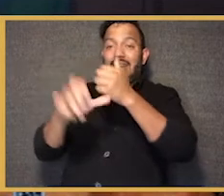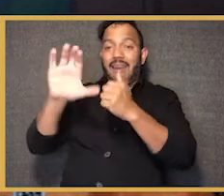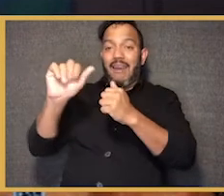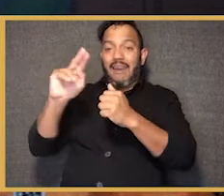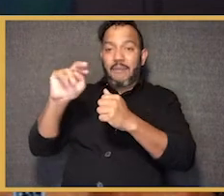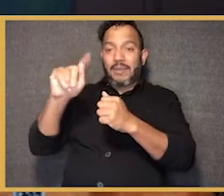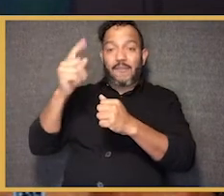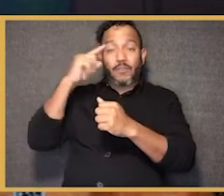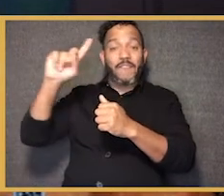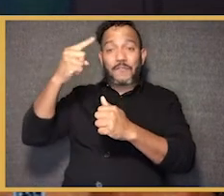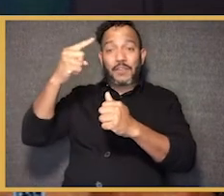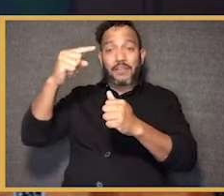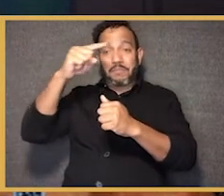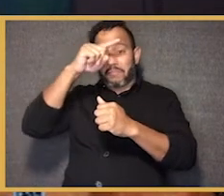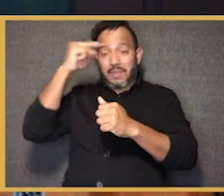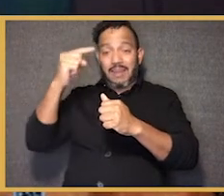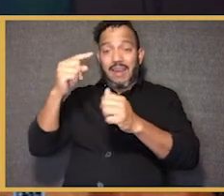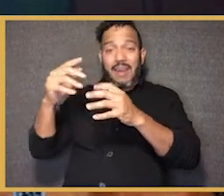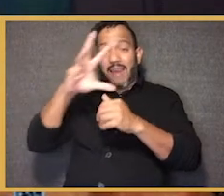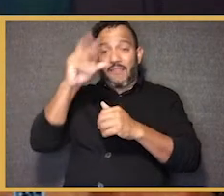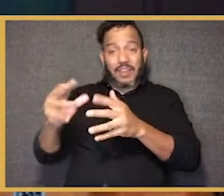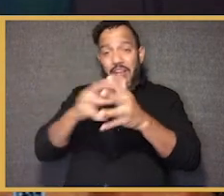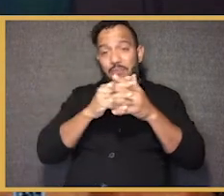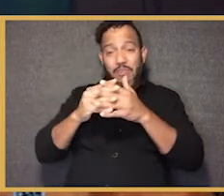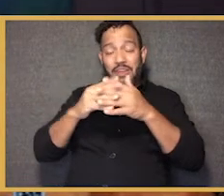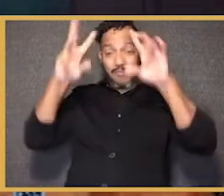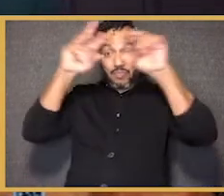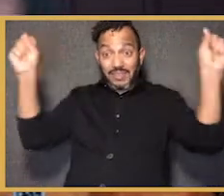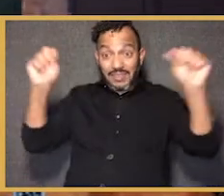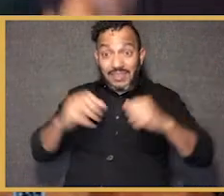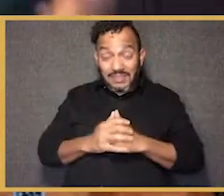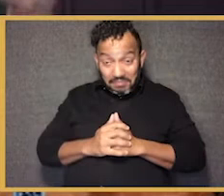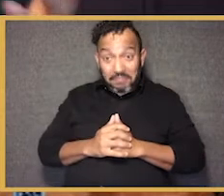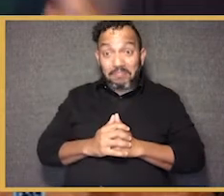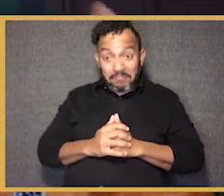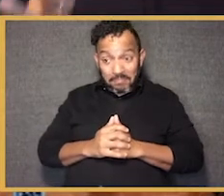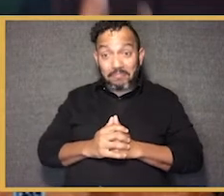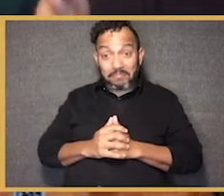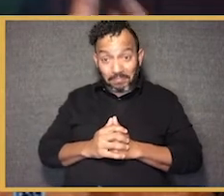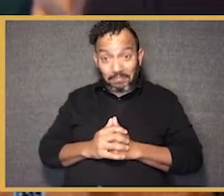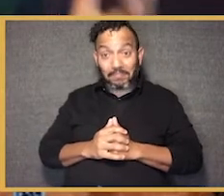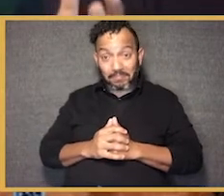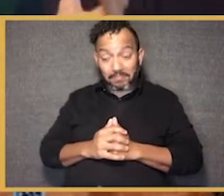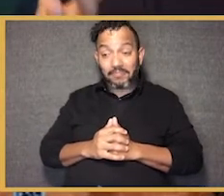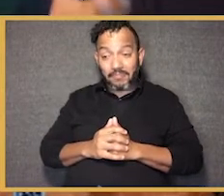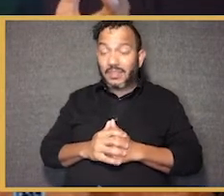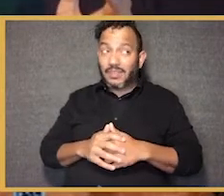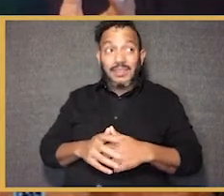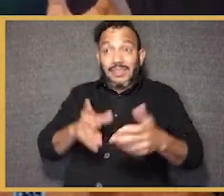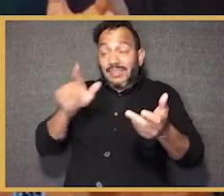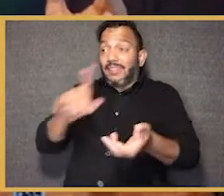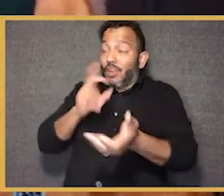of the first African American presidents. So there is both, in America, this tension, right, the